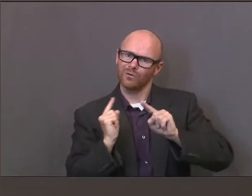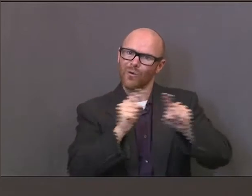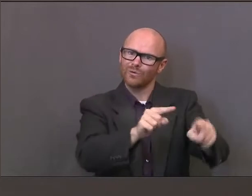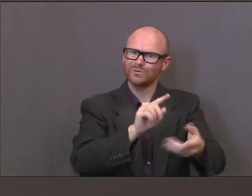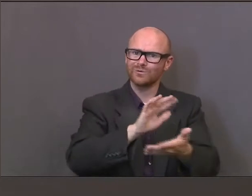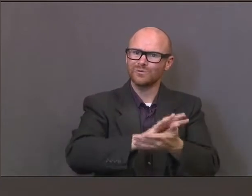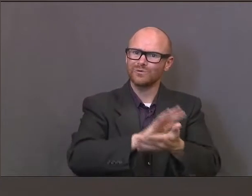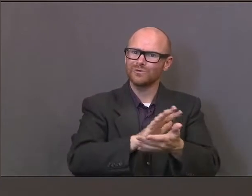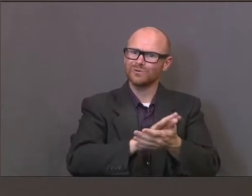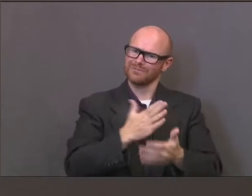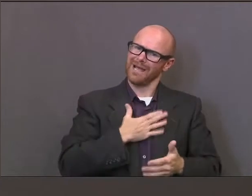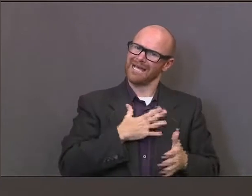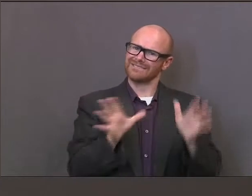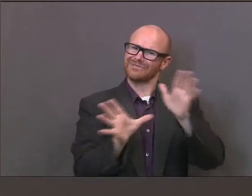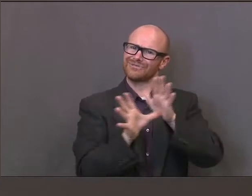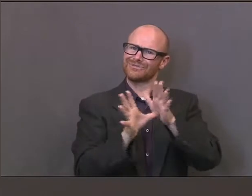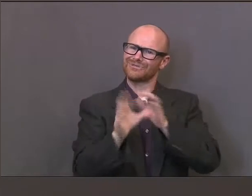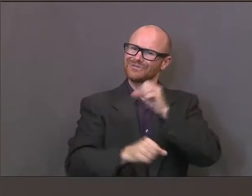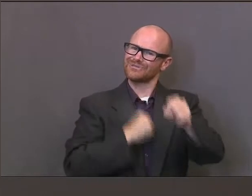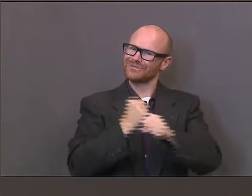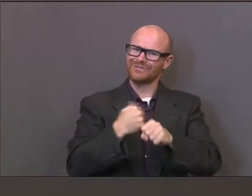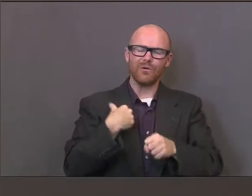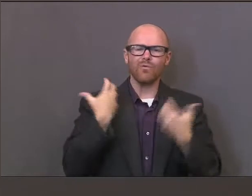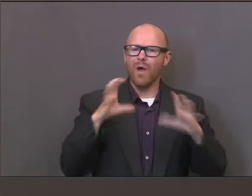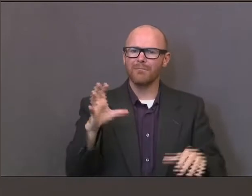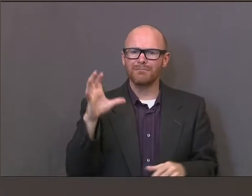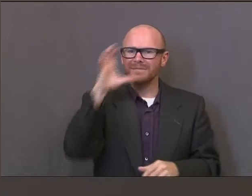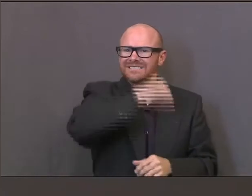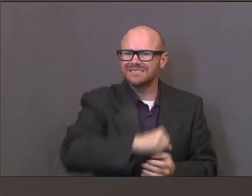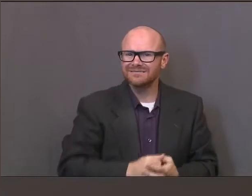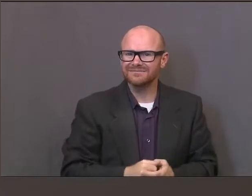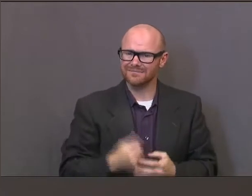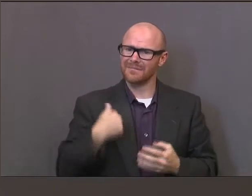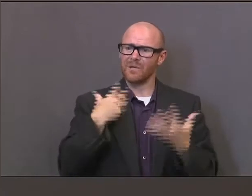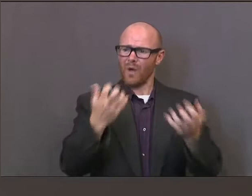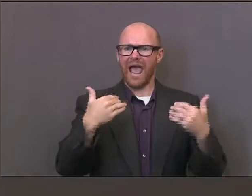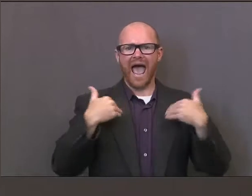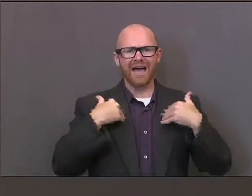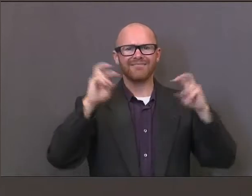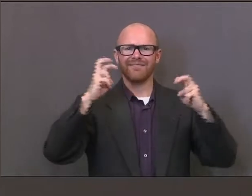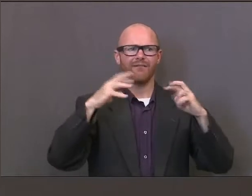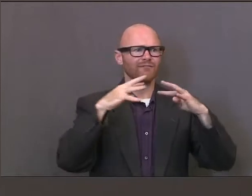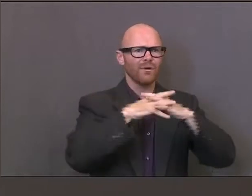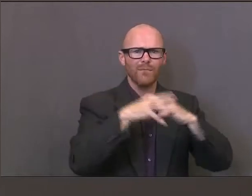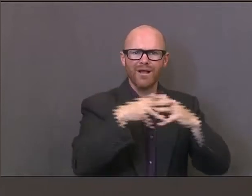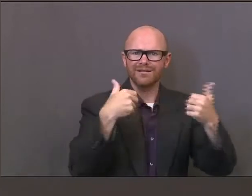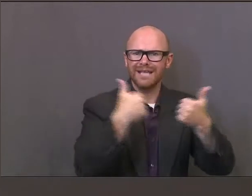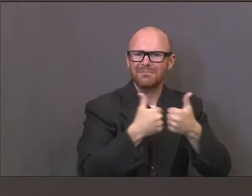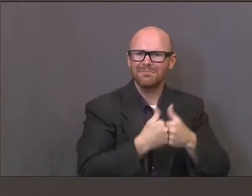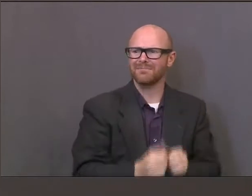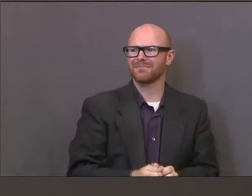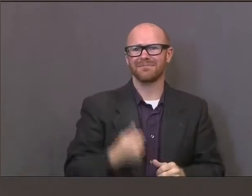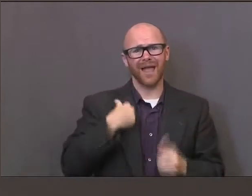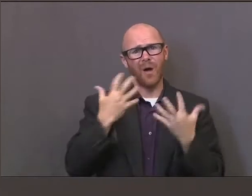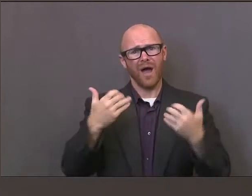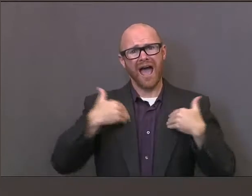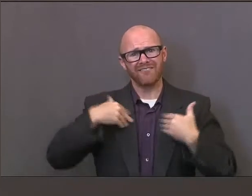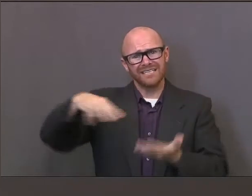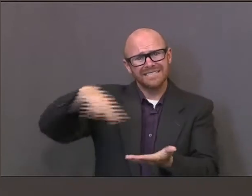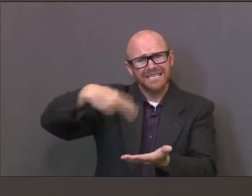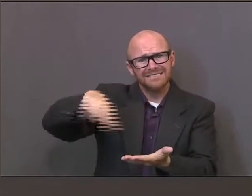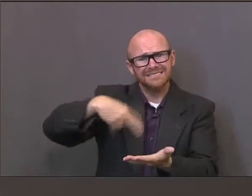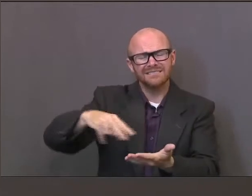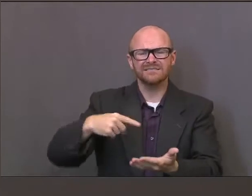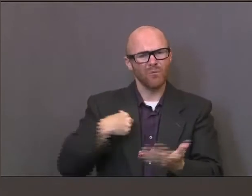safe, and particularly not only the schools, but also the opportunity to have extracurricular activities. So they get it. They are wise beyond their years and